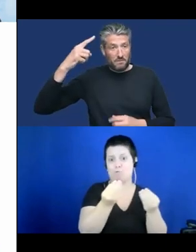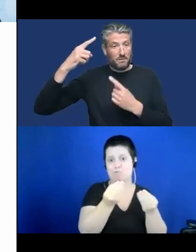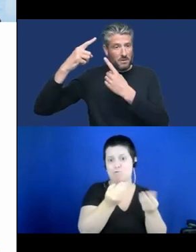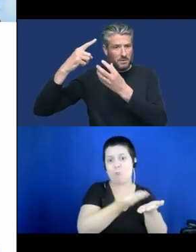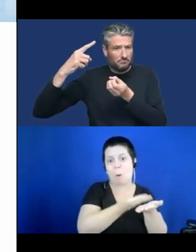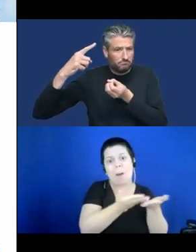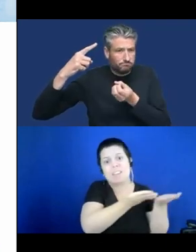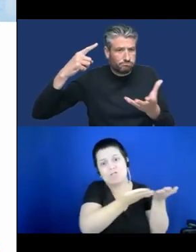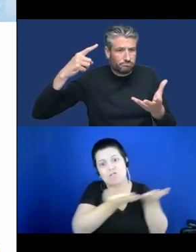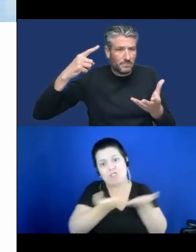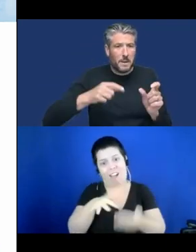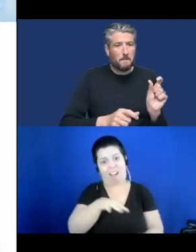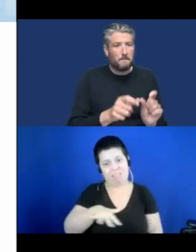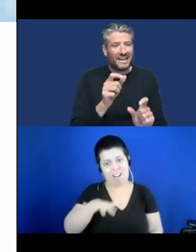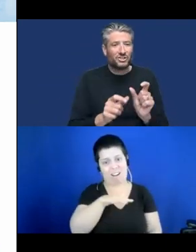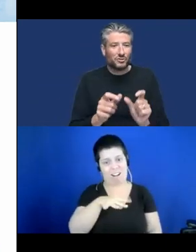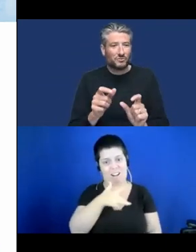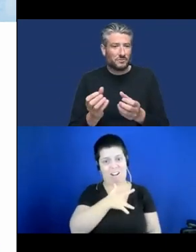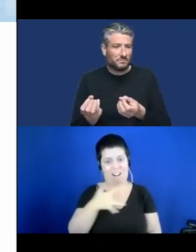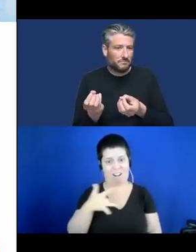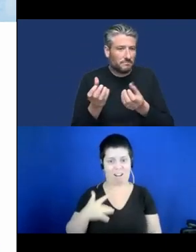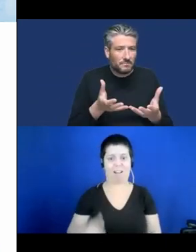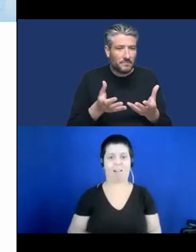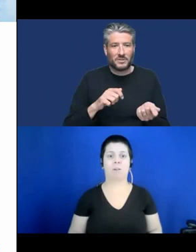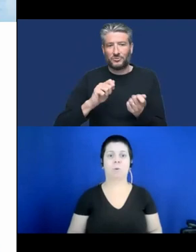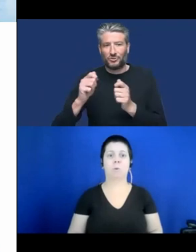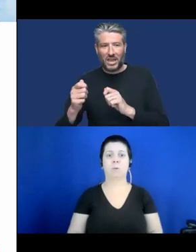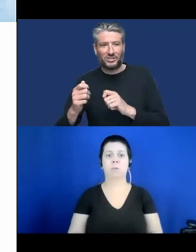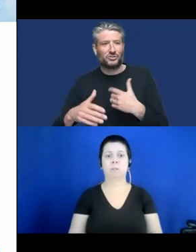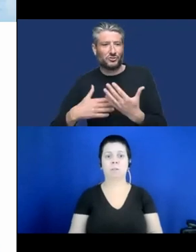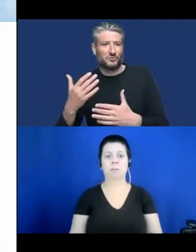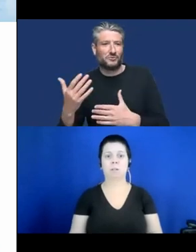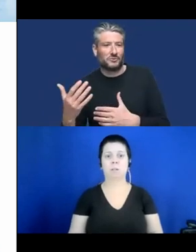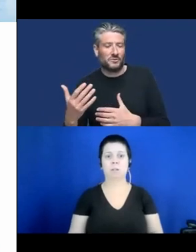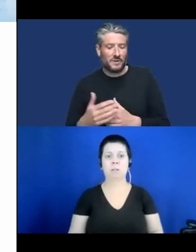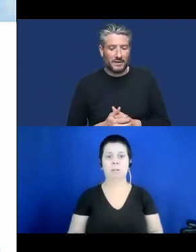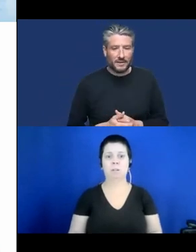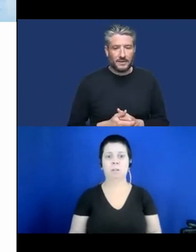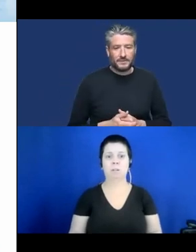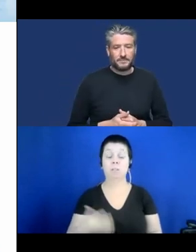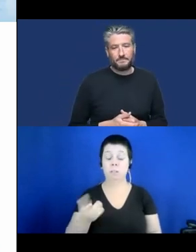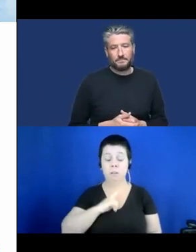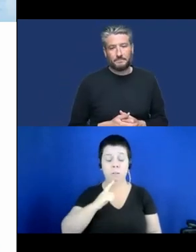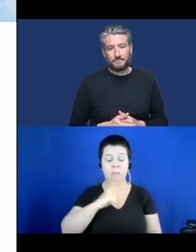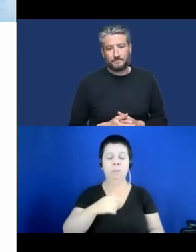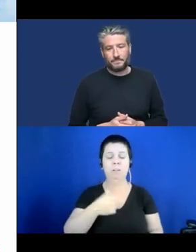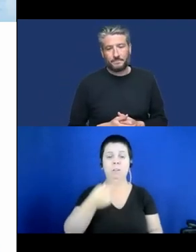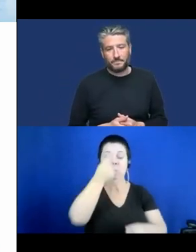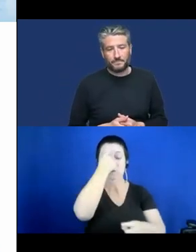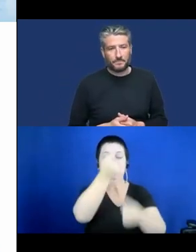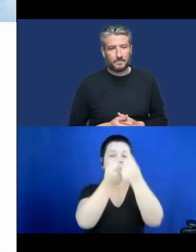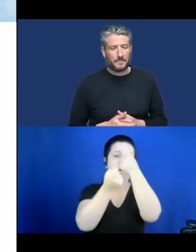The thing is that a lot of good technologies are invented, but they do never